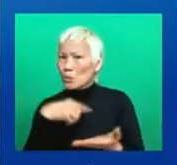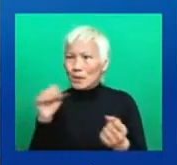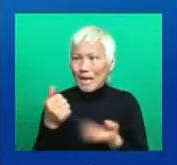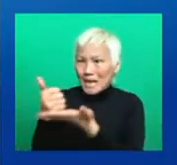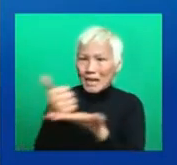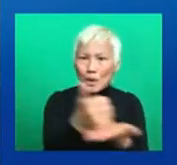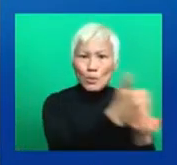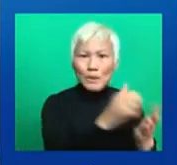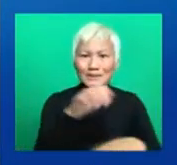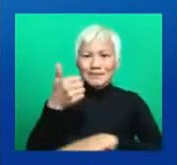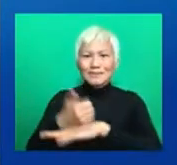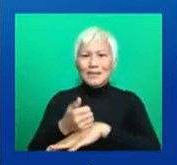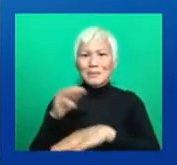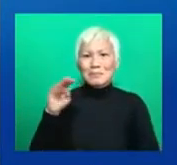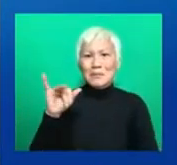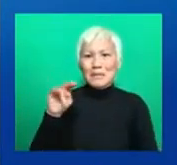minority elf